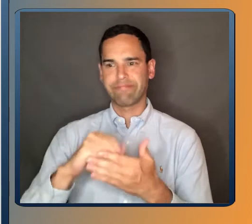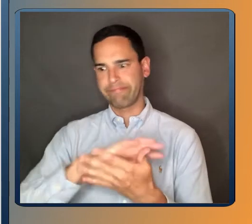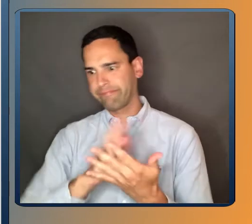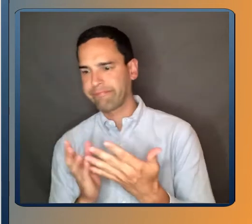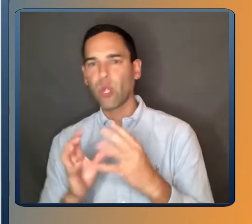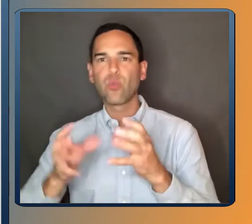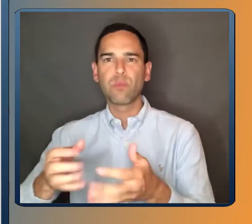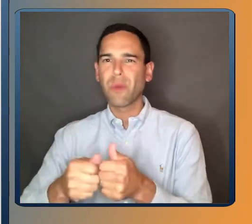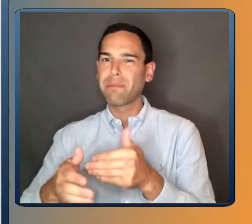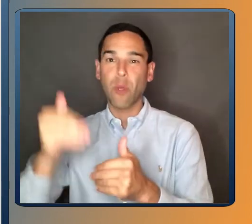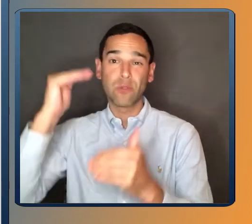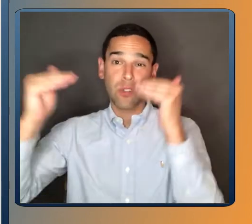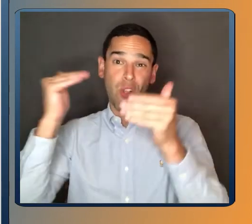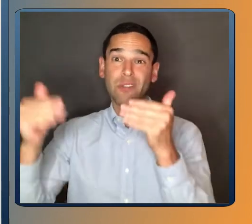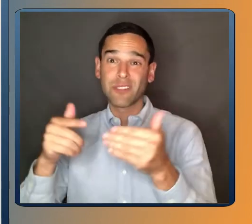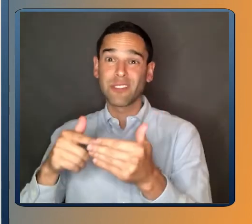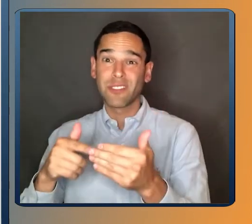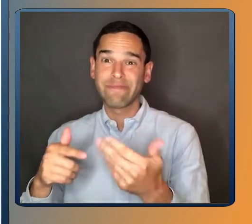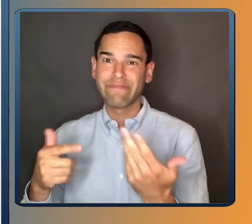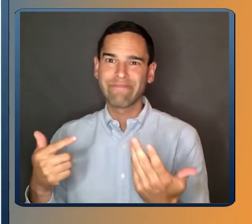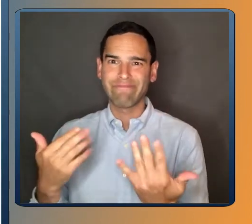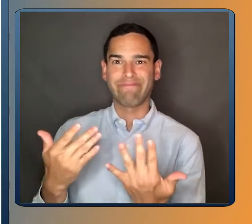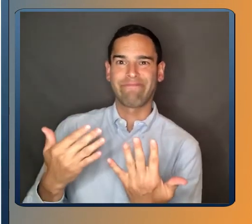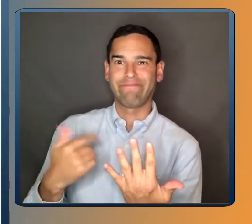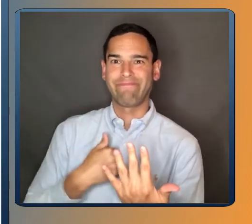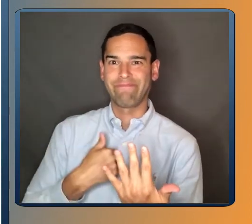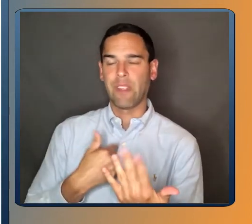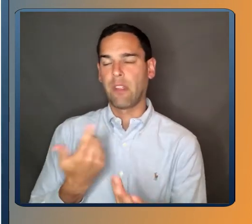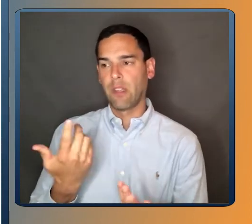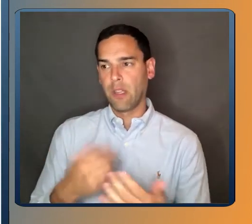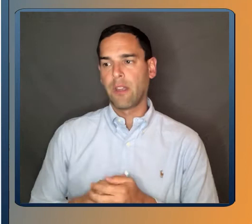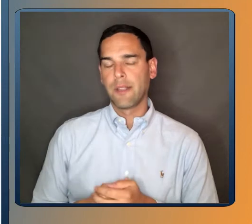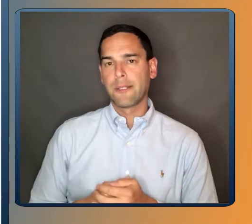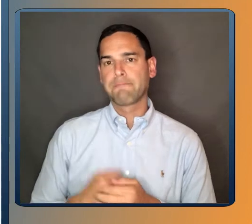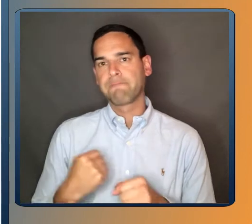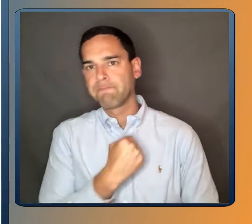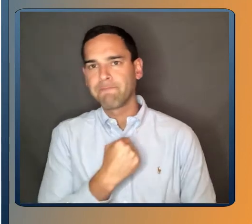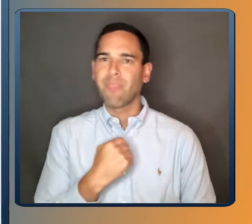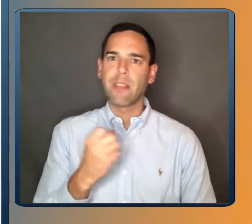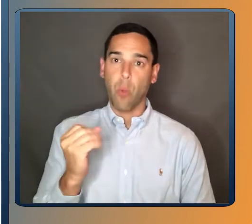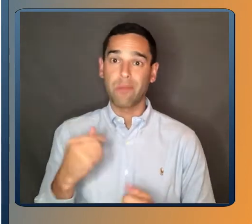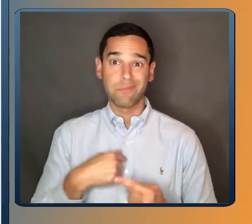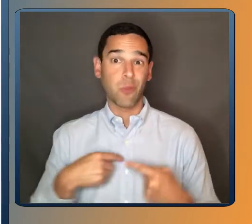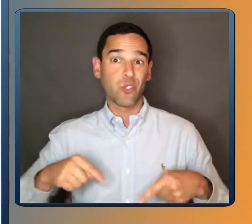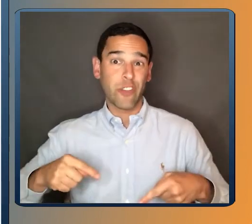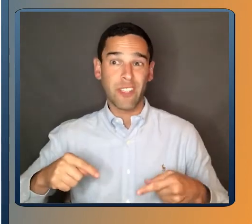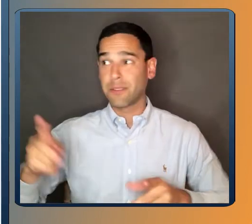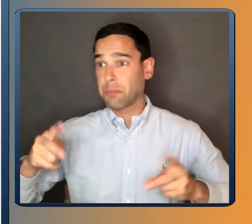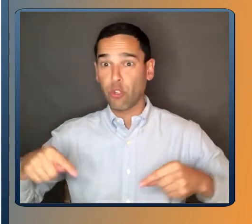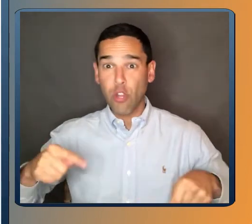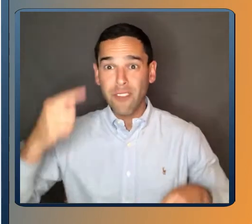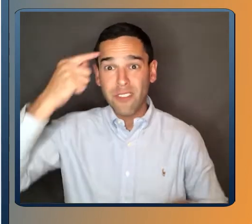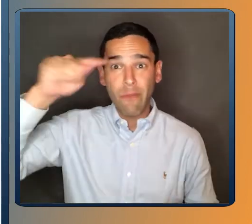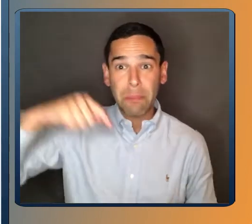majority of those were ready for the vaccine like everybody else in Kentucky. And so everybody